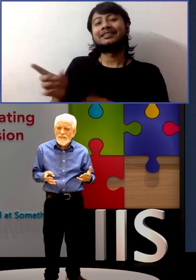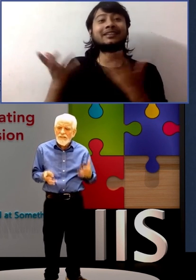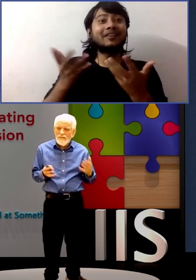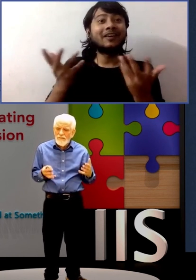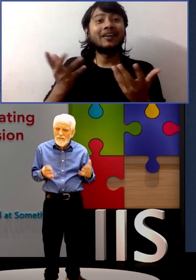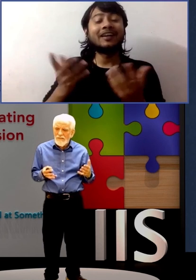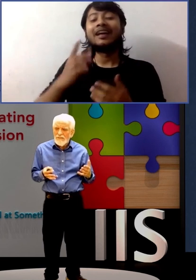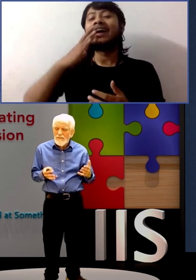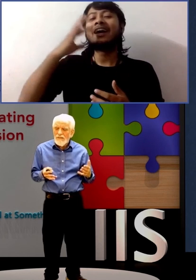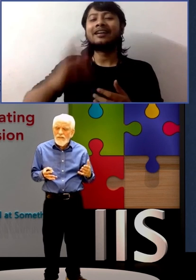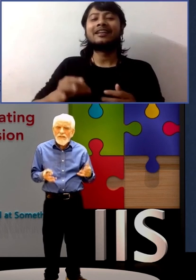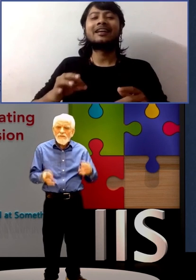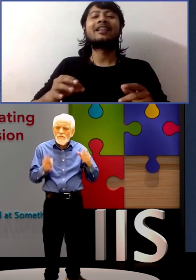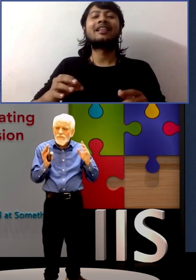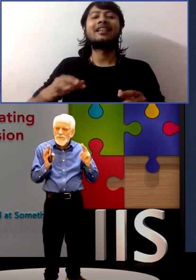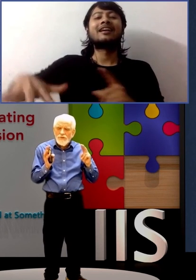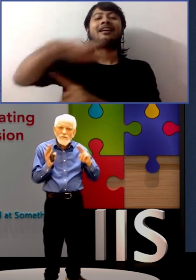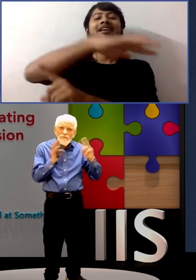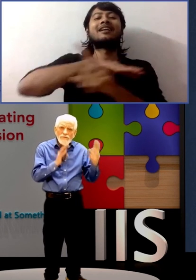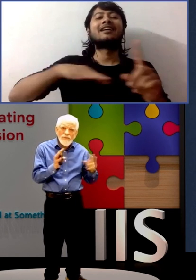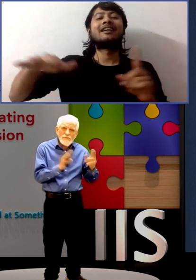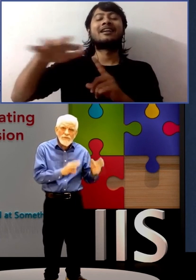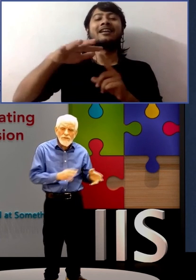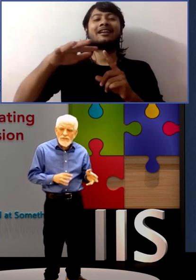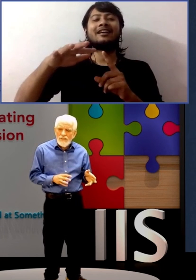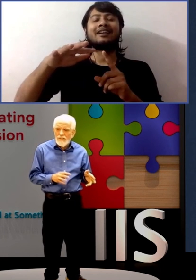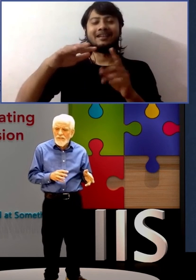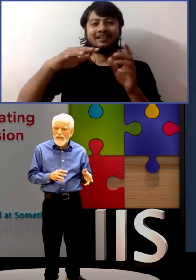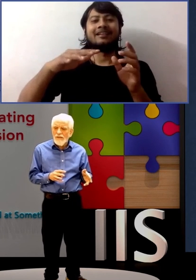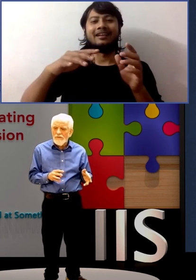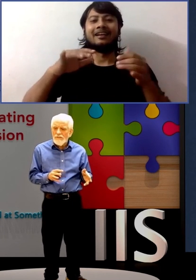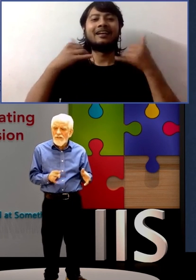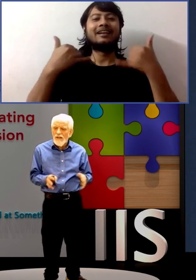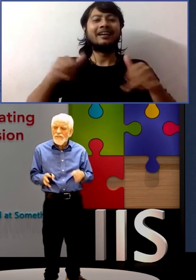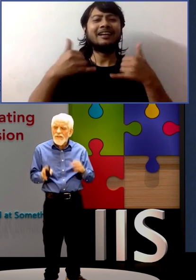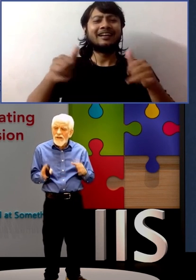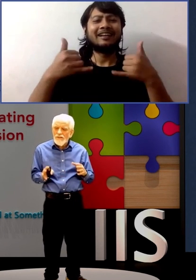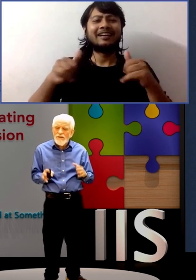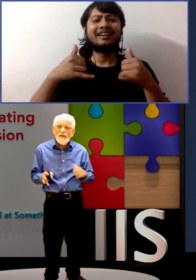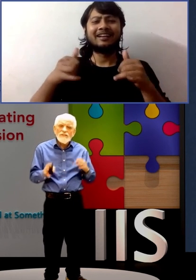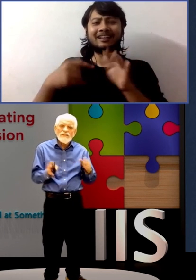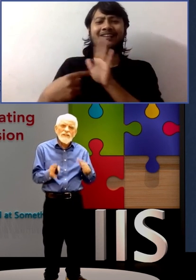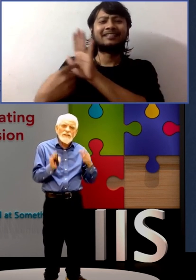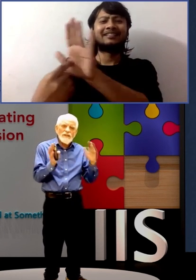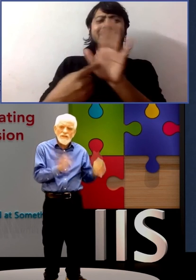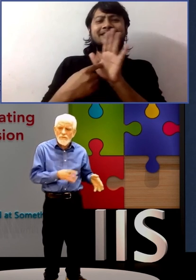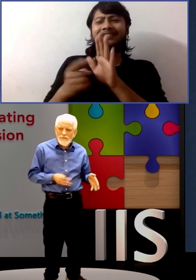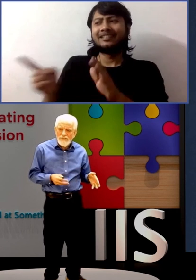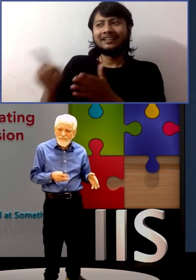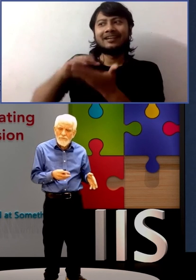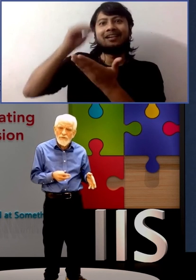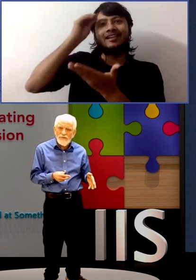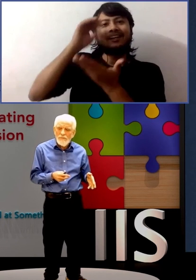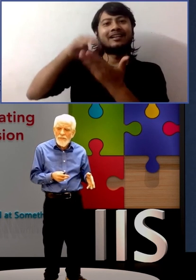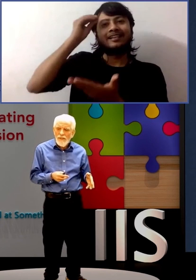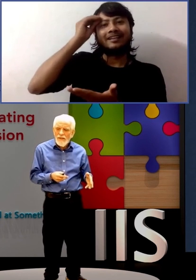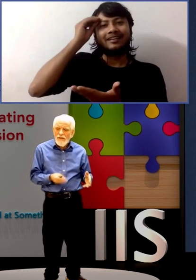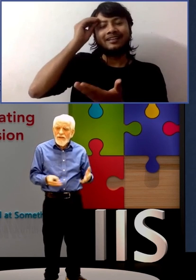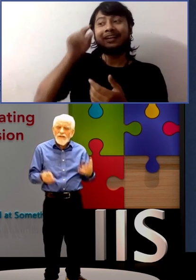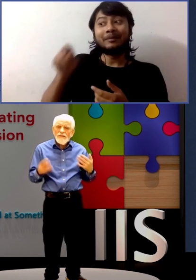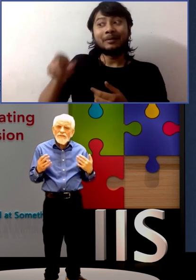to get results. Two, we use the illicit language, and the other, understanding another person's viewpoint.